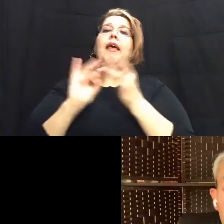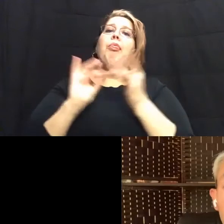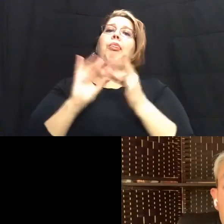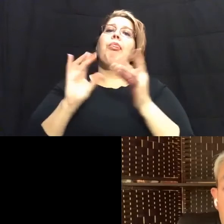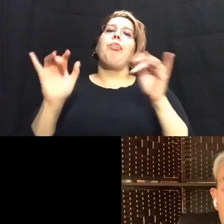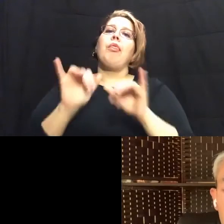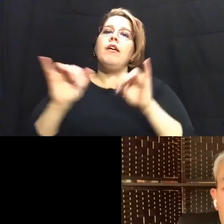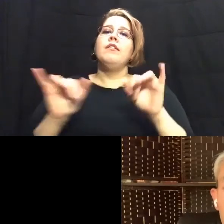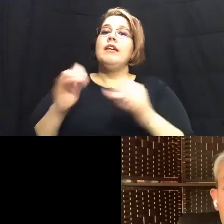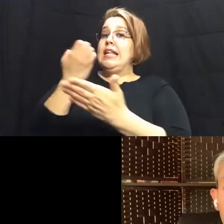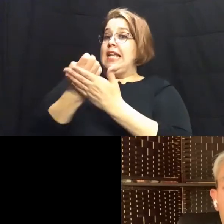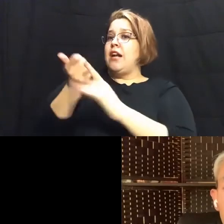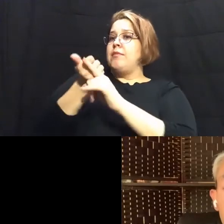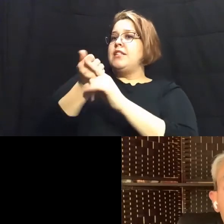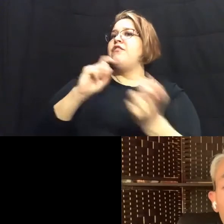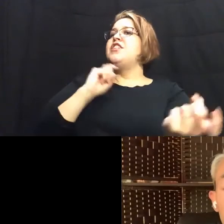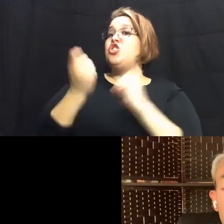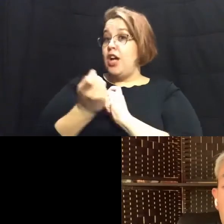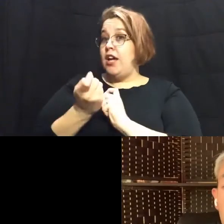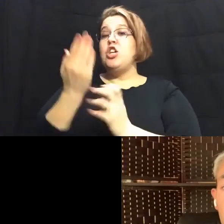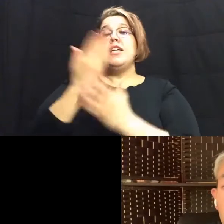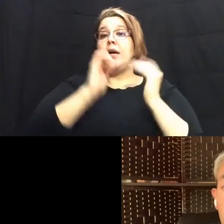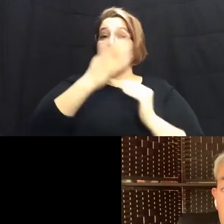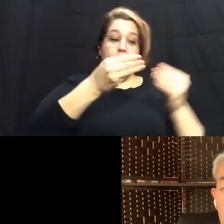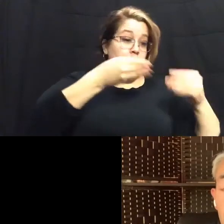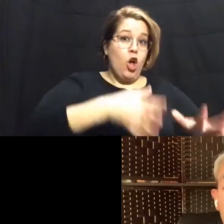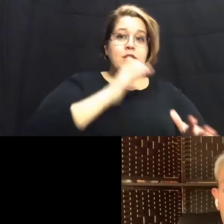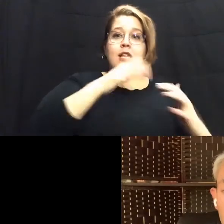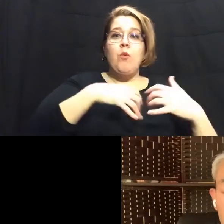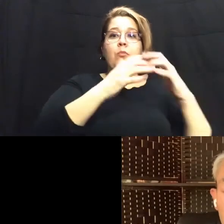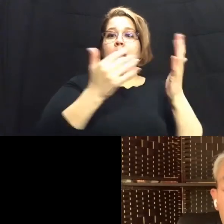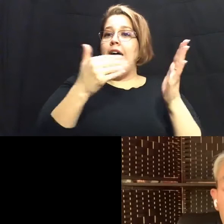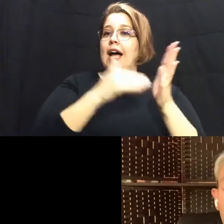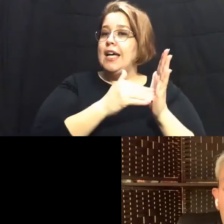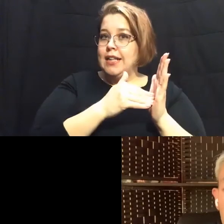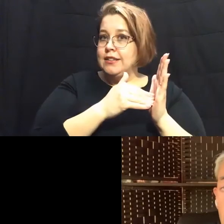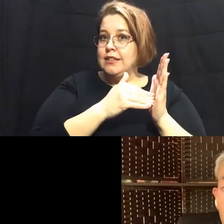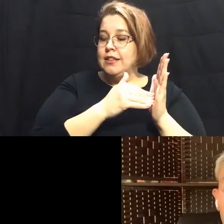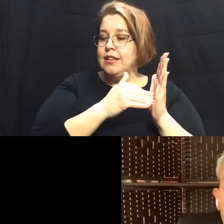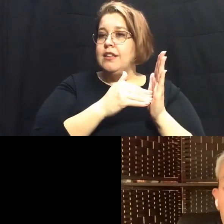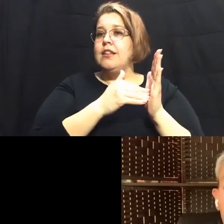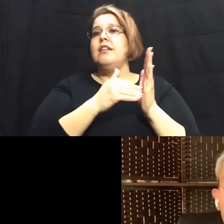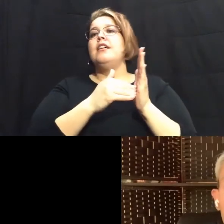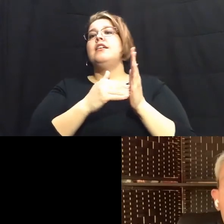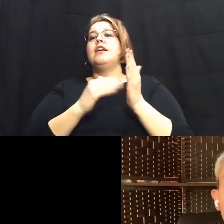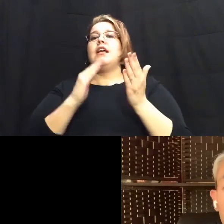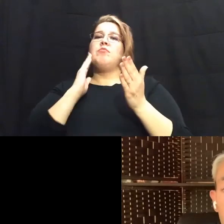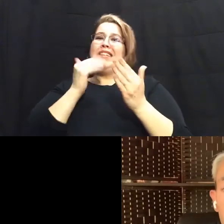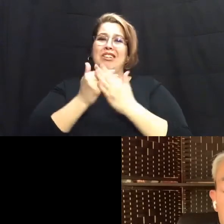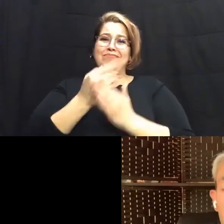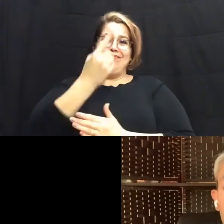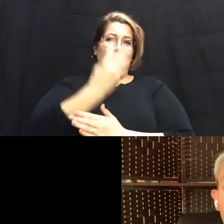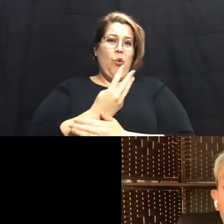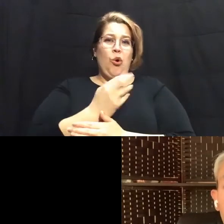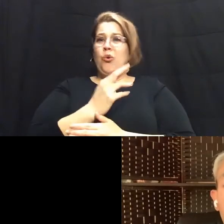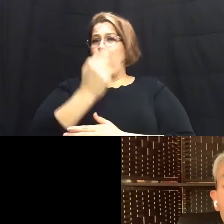the economy has changed and some of the jobs have been lost are not going to come back soon if at all up to a quarter or a third of them so what we've